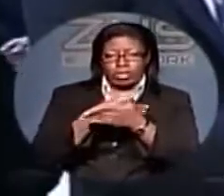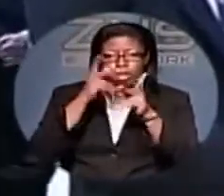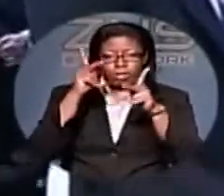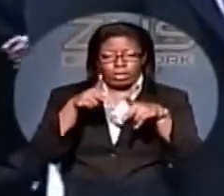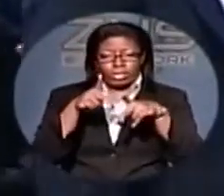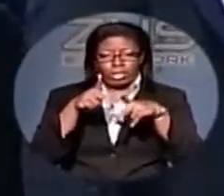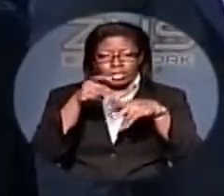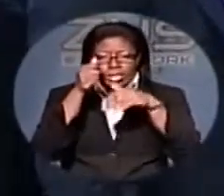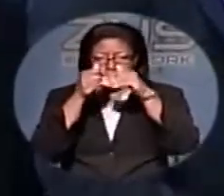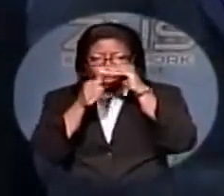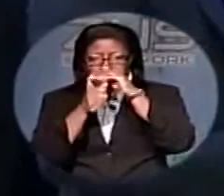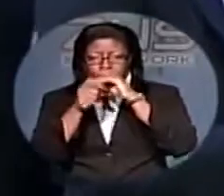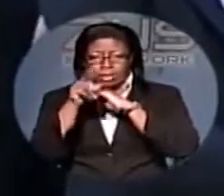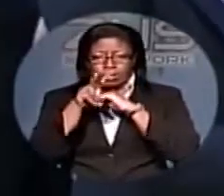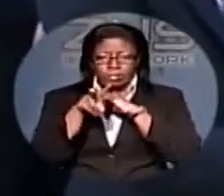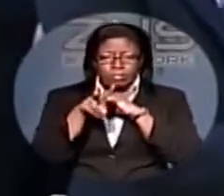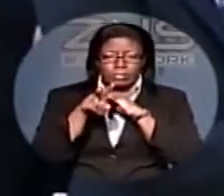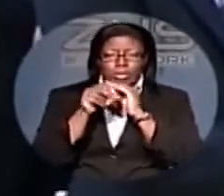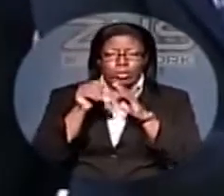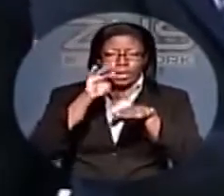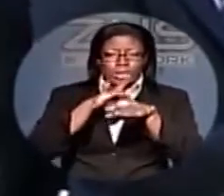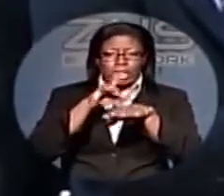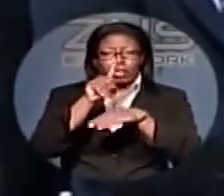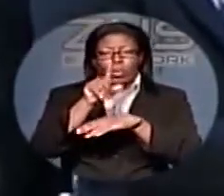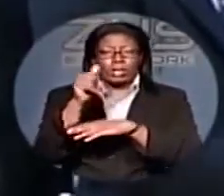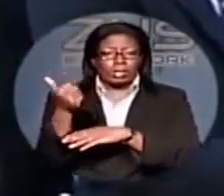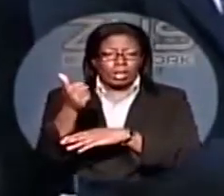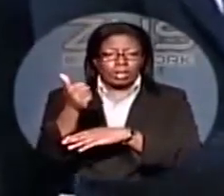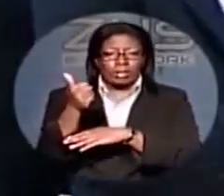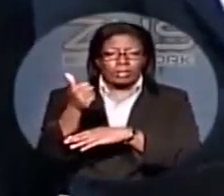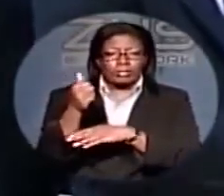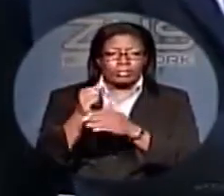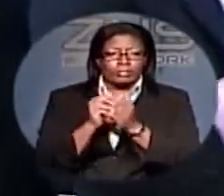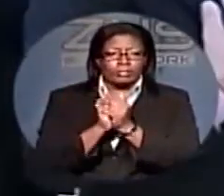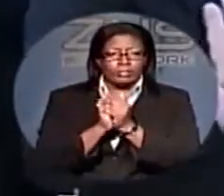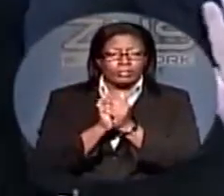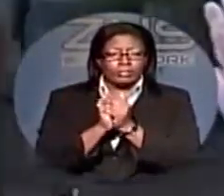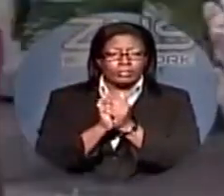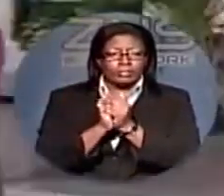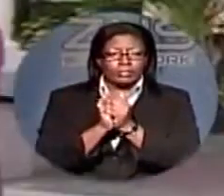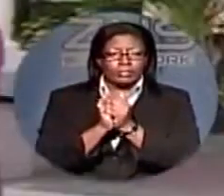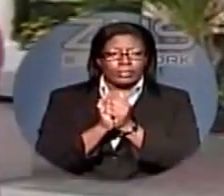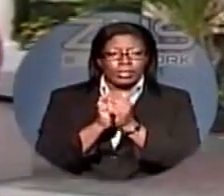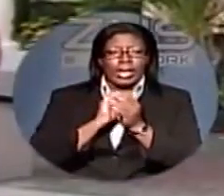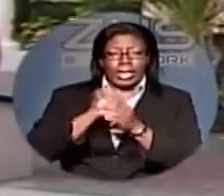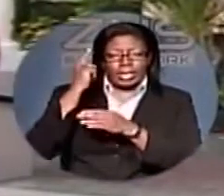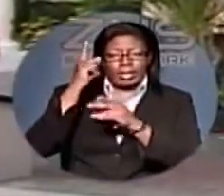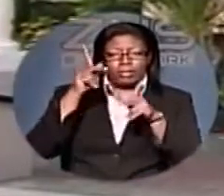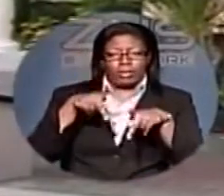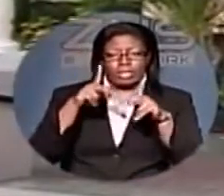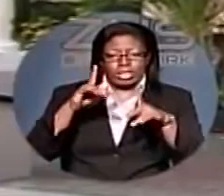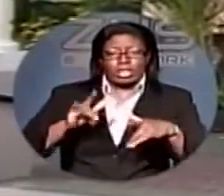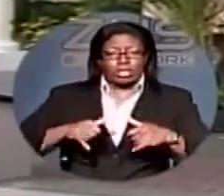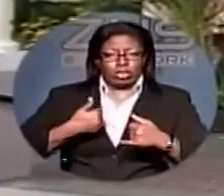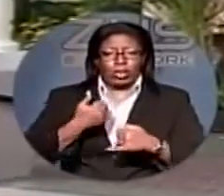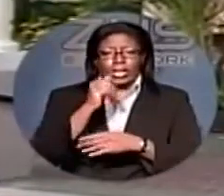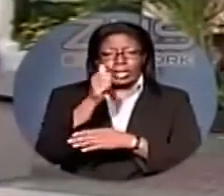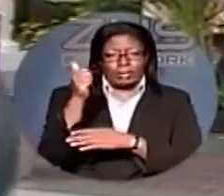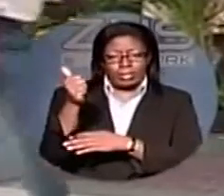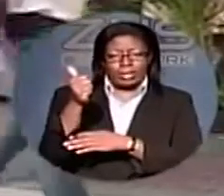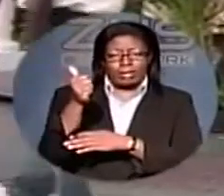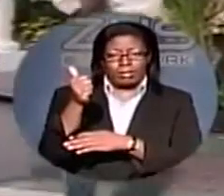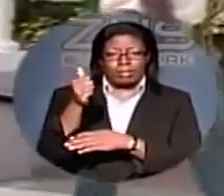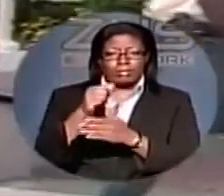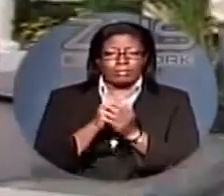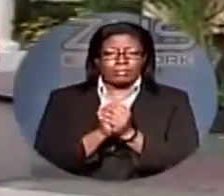bulletproof windows. We can touch each other. We can be human. And I just think everyone's enjoying it. It just feels good. And it feels uniquely